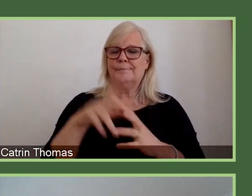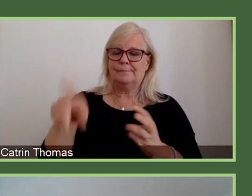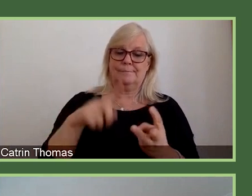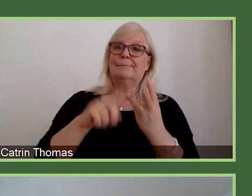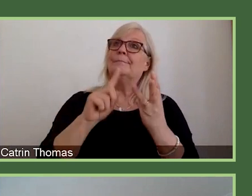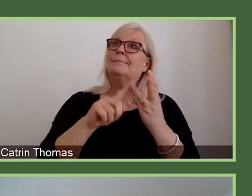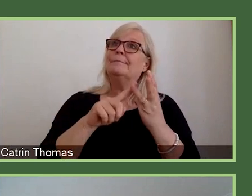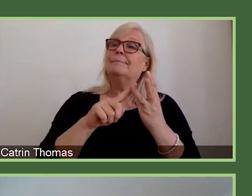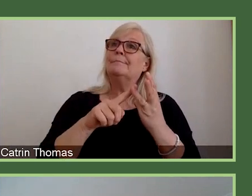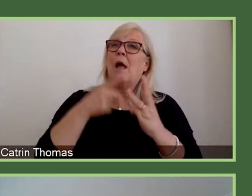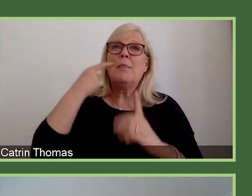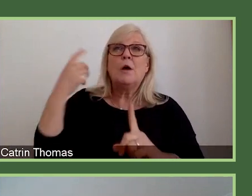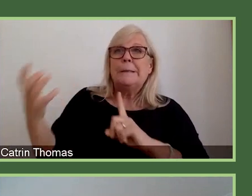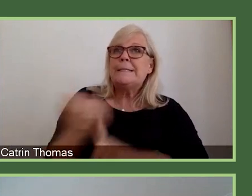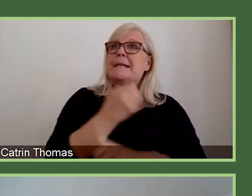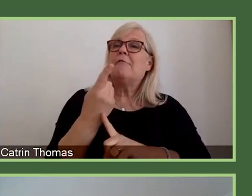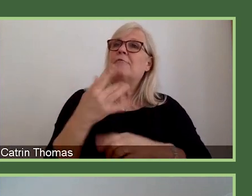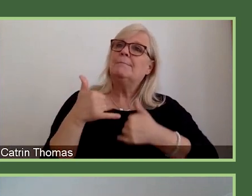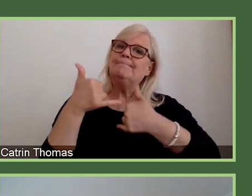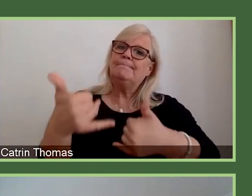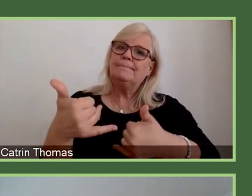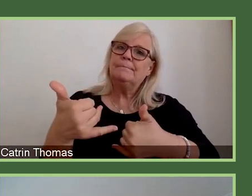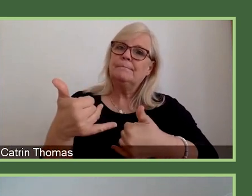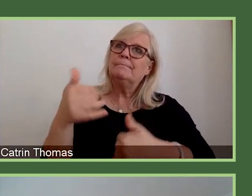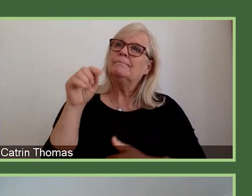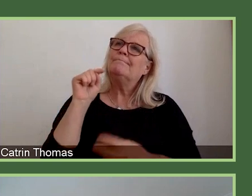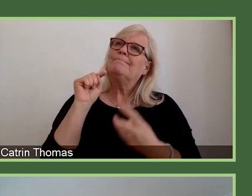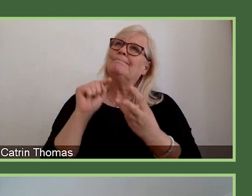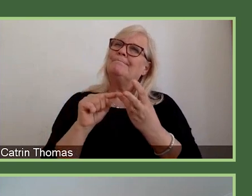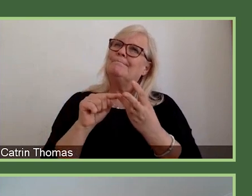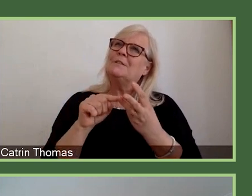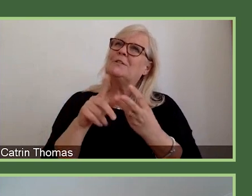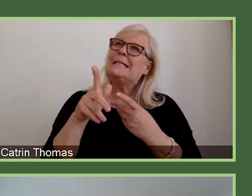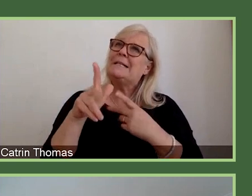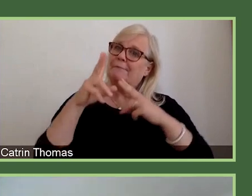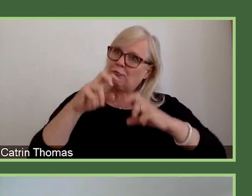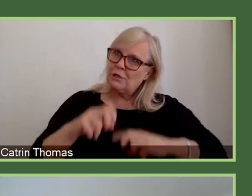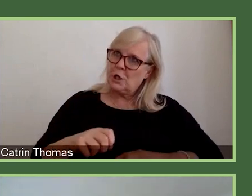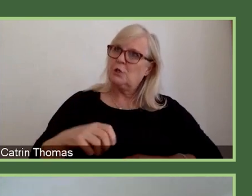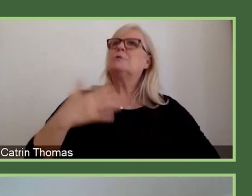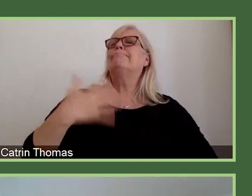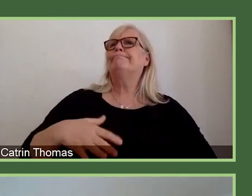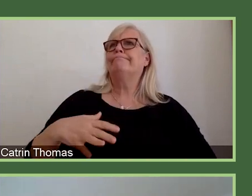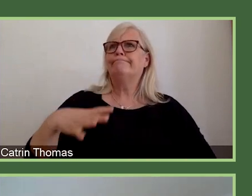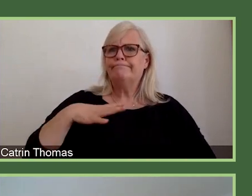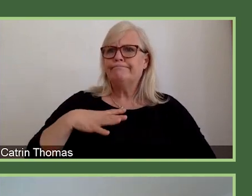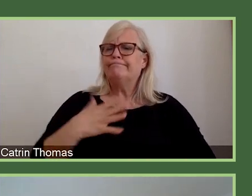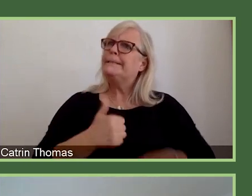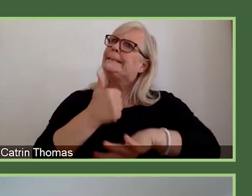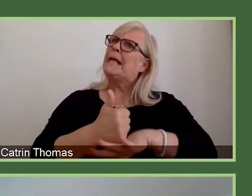Award. And this is for researchers who are already established in their career and in their institutions.